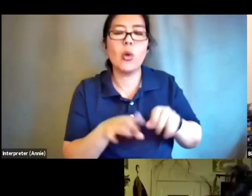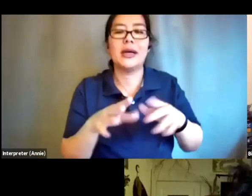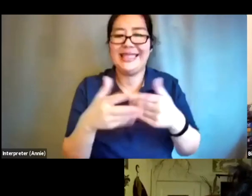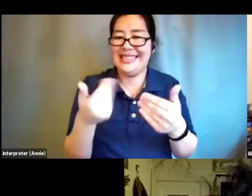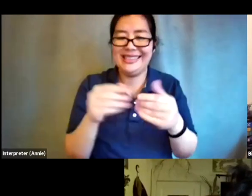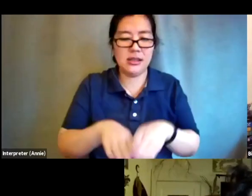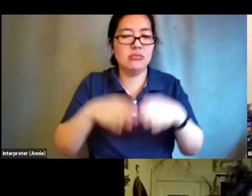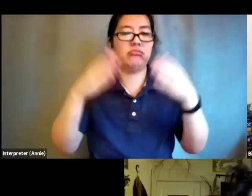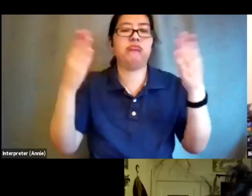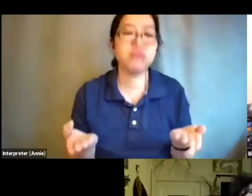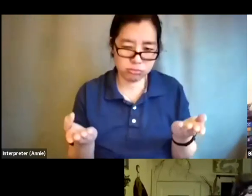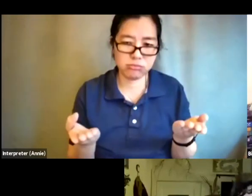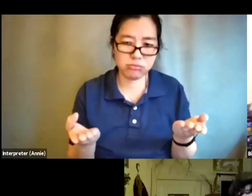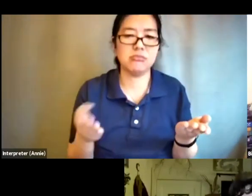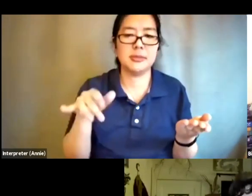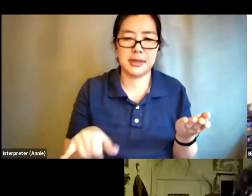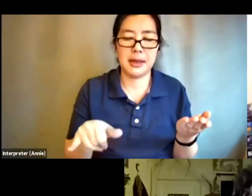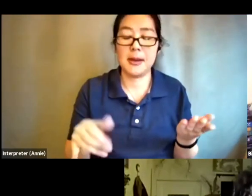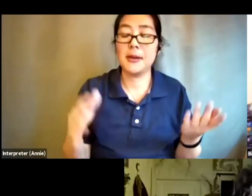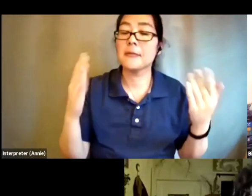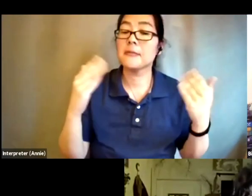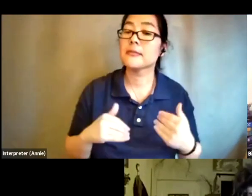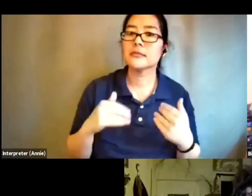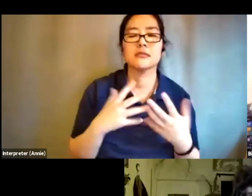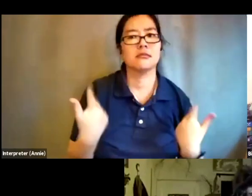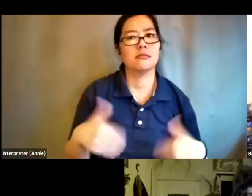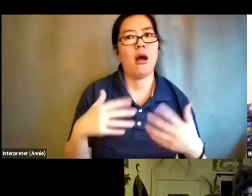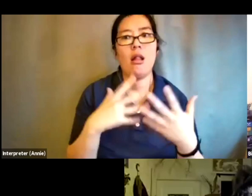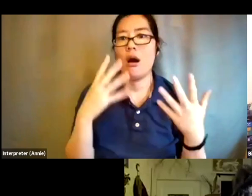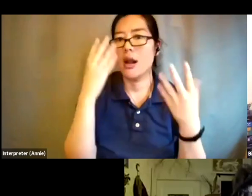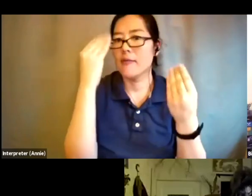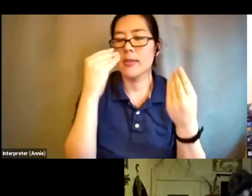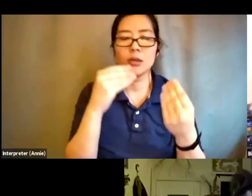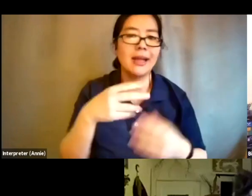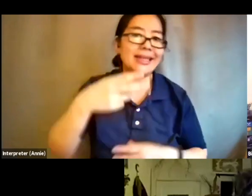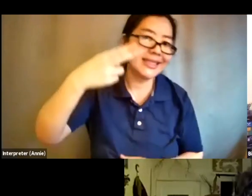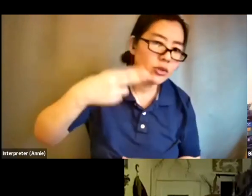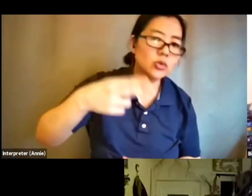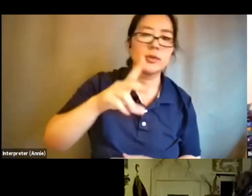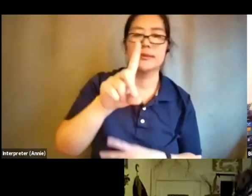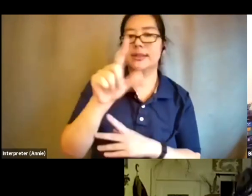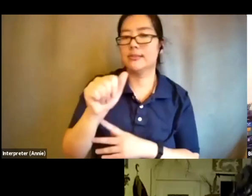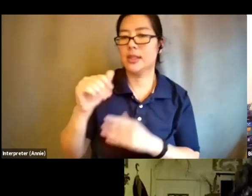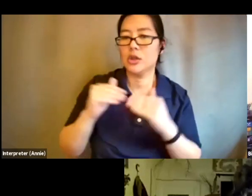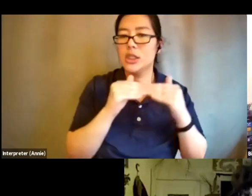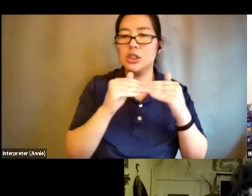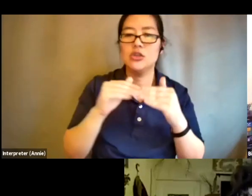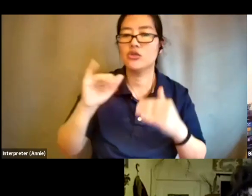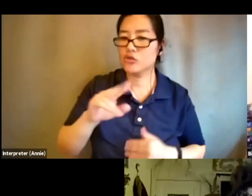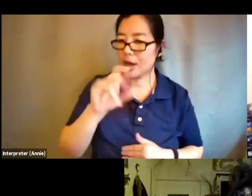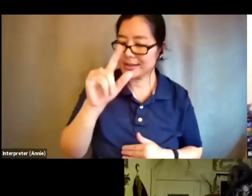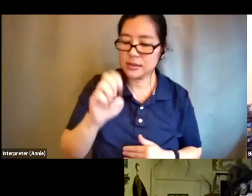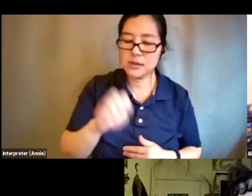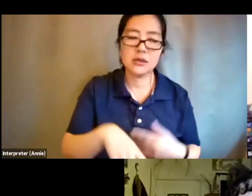and um it has a lot of information about the history of disability justice including timelines and the 10 principles of